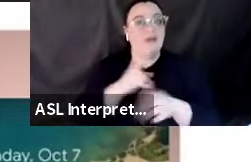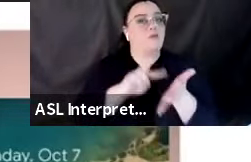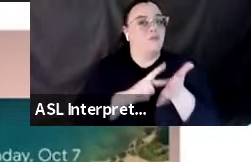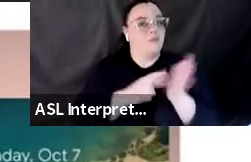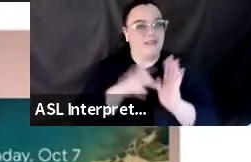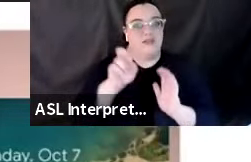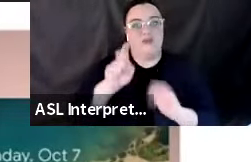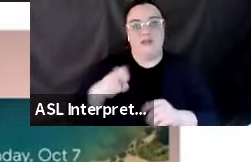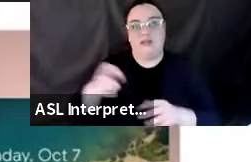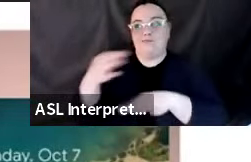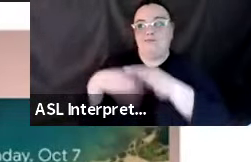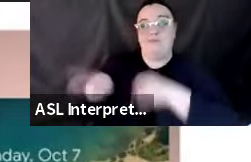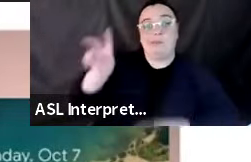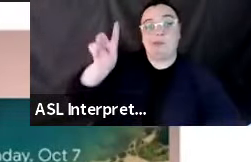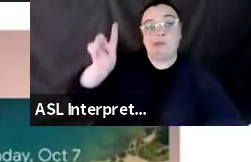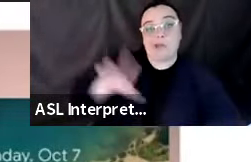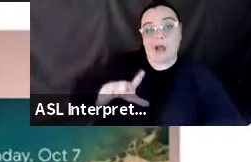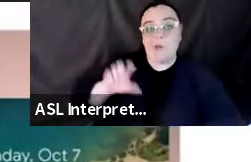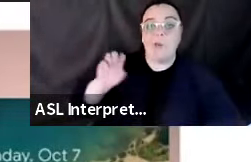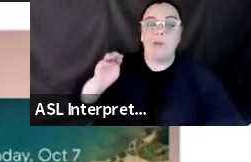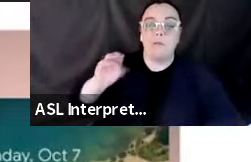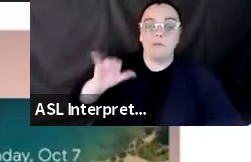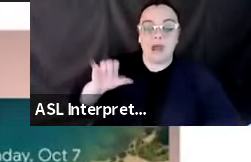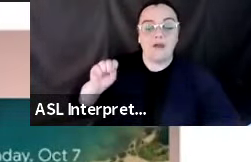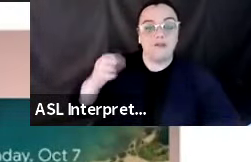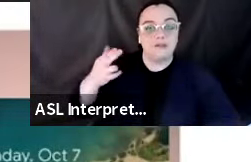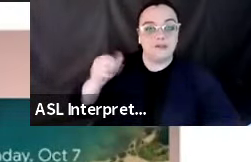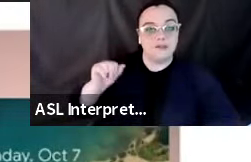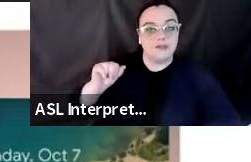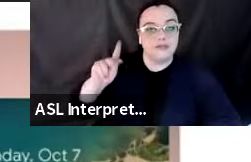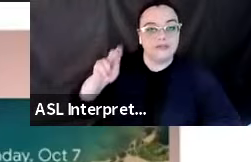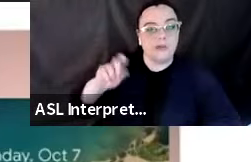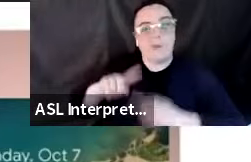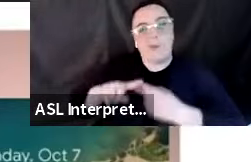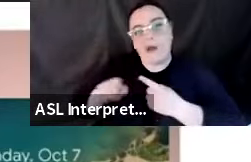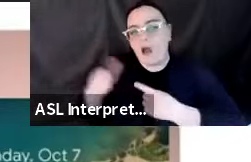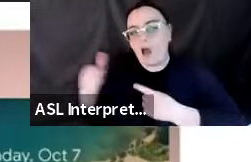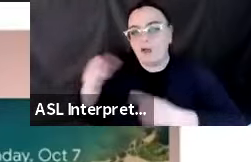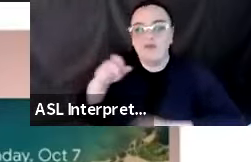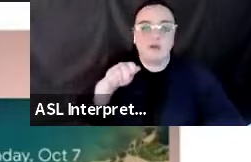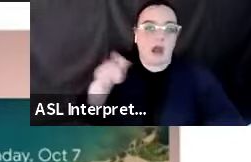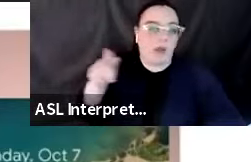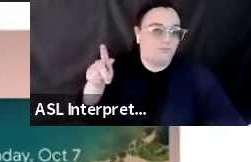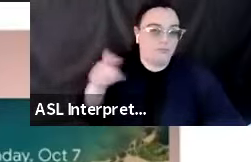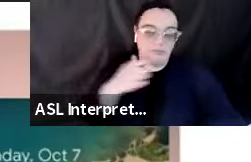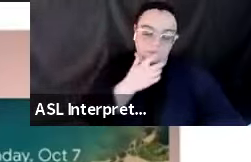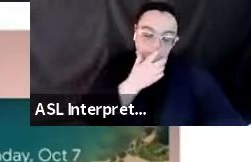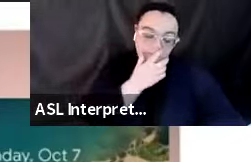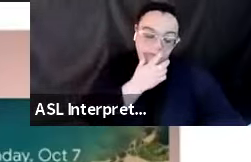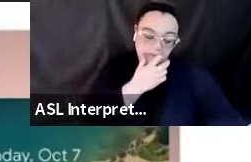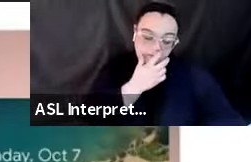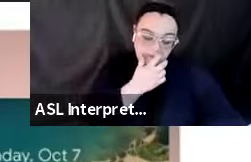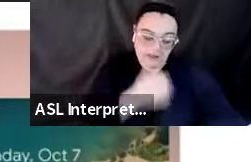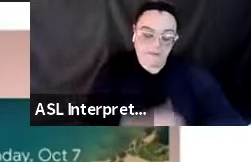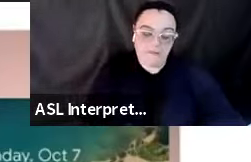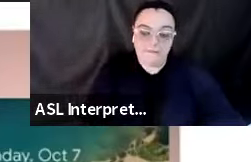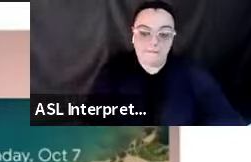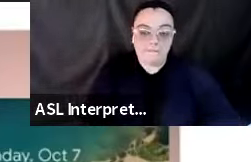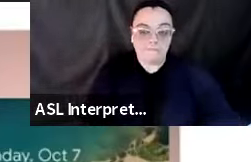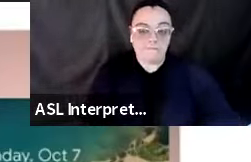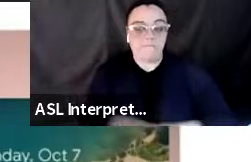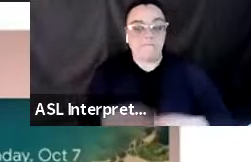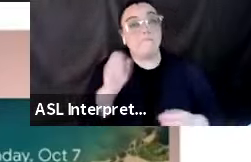or one of the other apps that you might find there, or you might get it, as Jen mentioned, through your